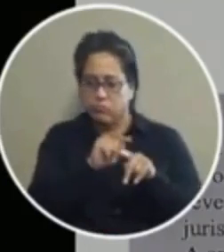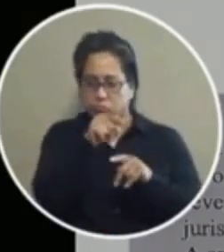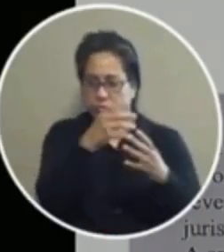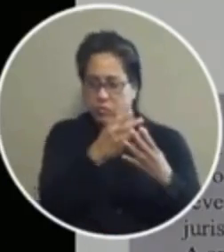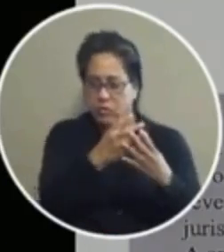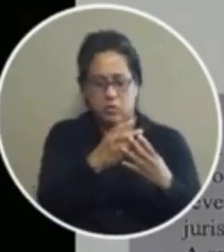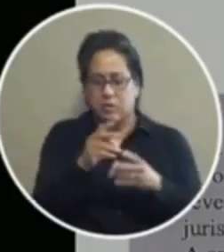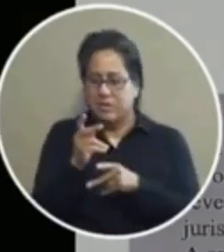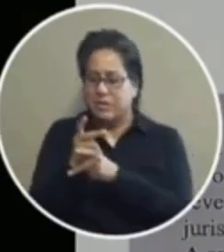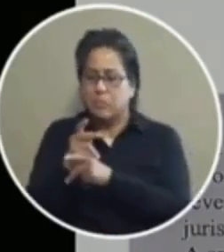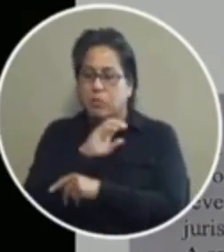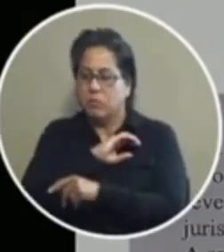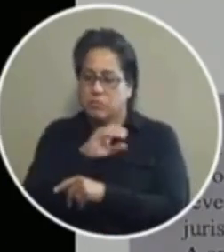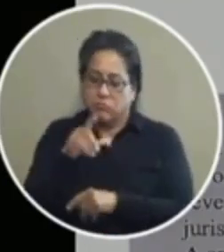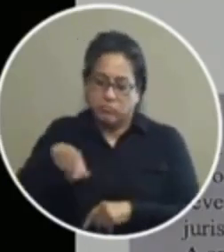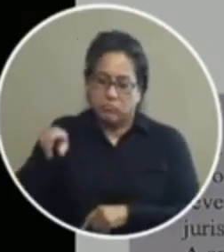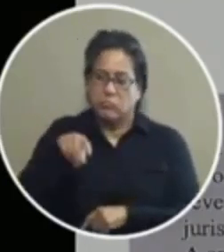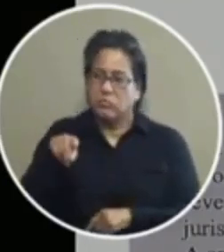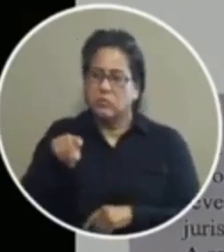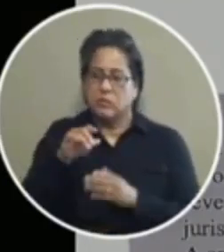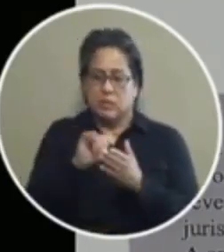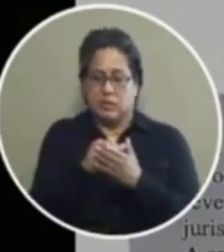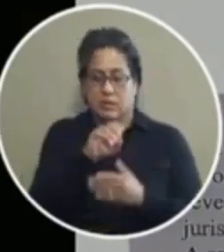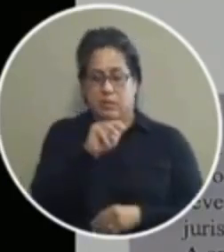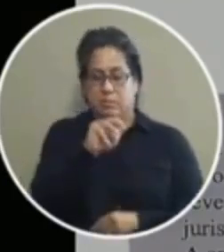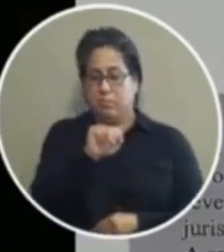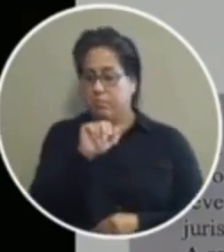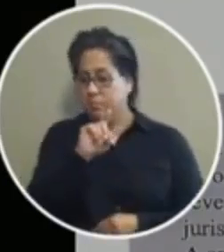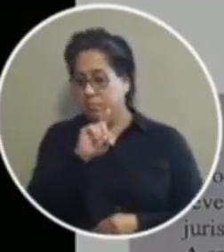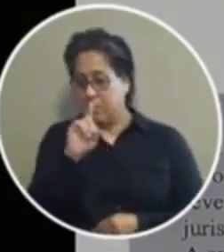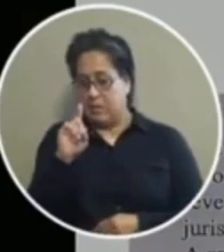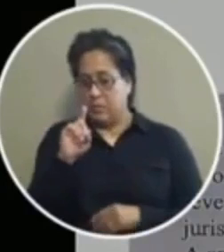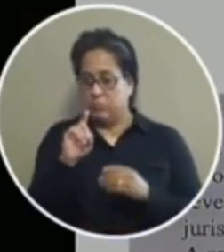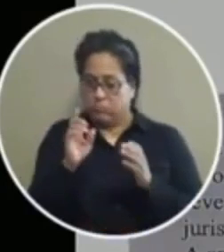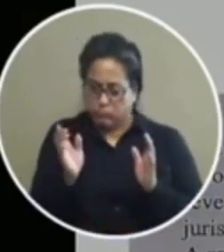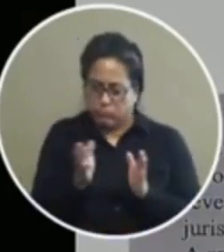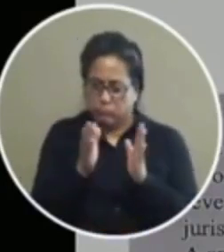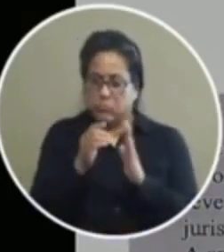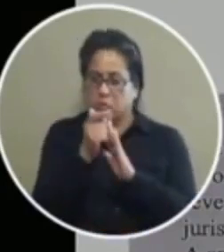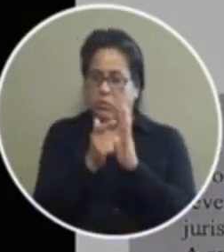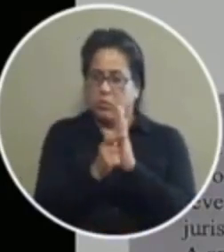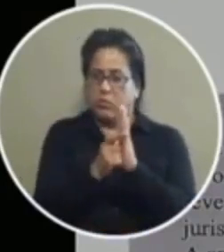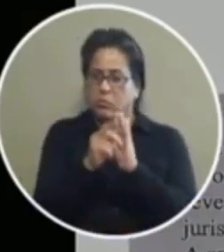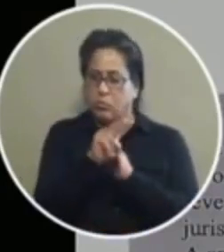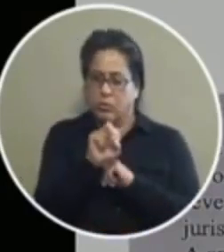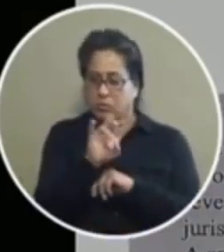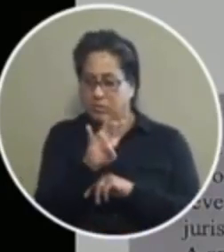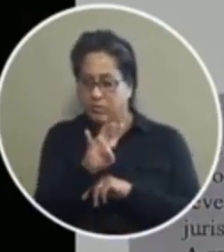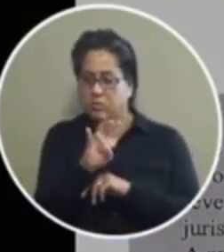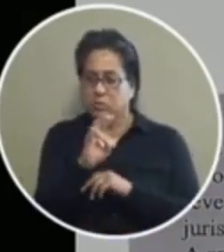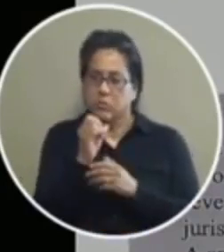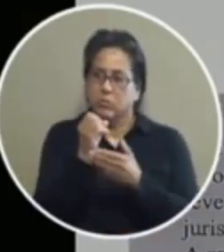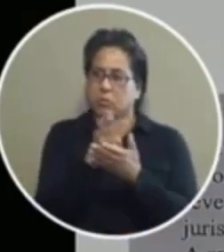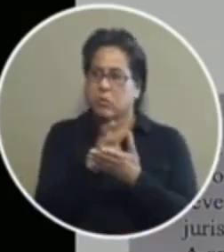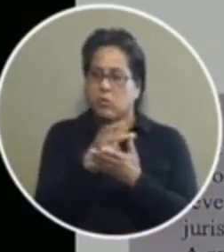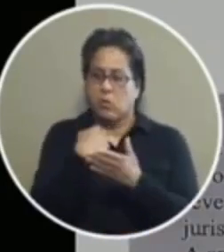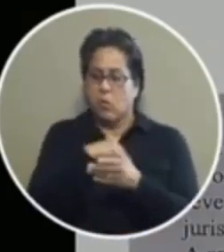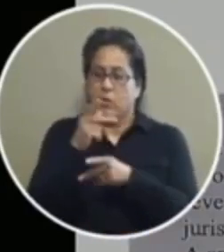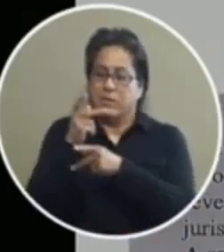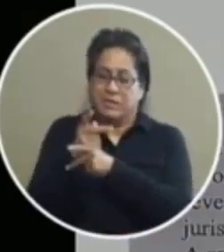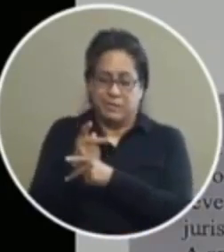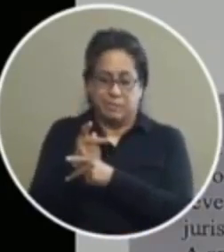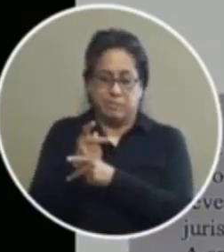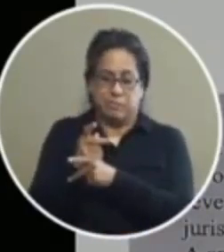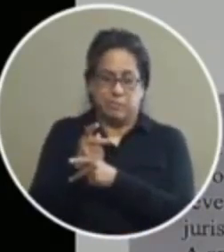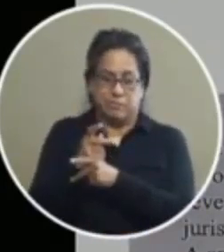those on the streets this is the whole reason that mothers against drunk driving pushed the law back in 2007 to help get it passed so we could keep our